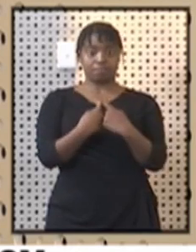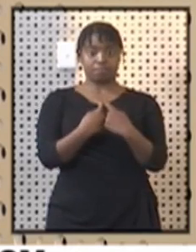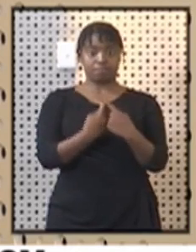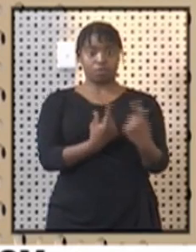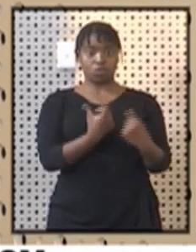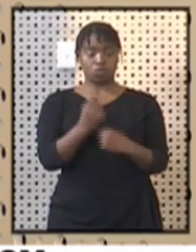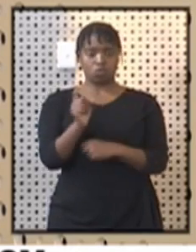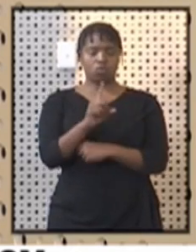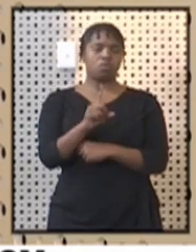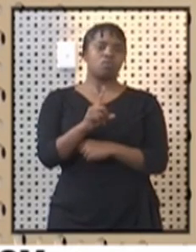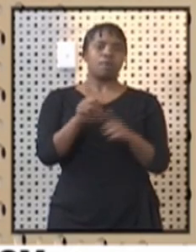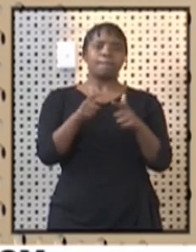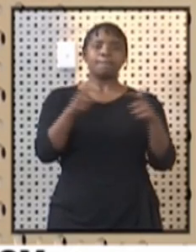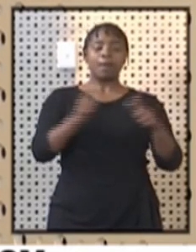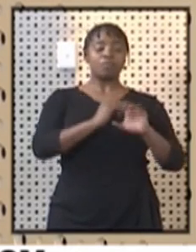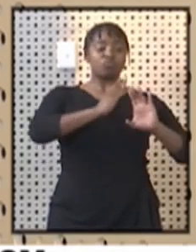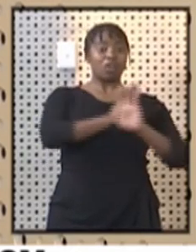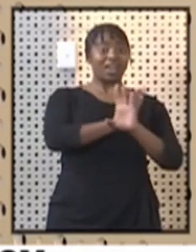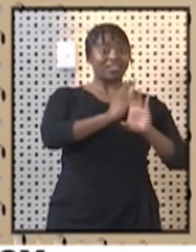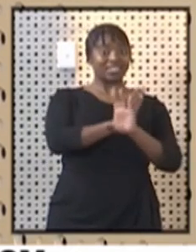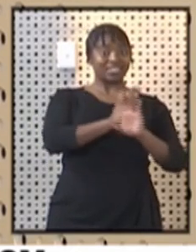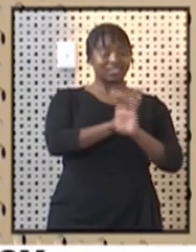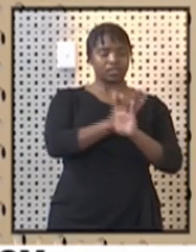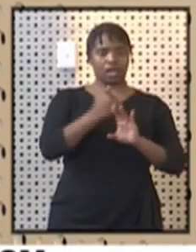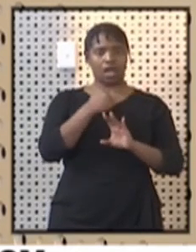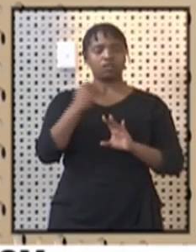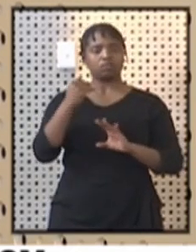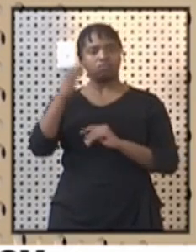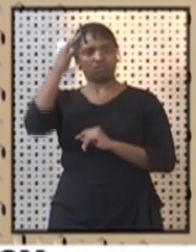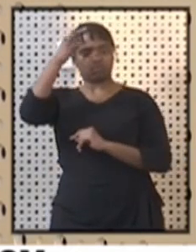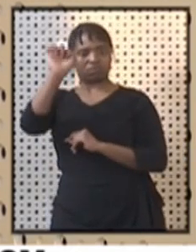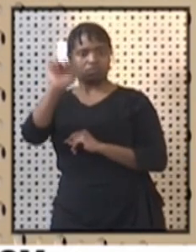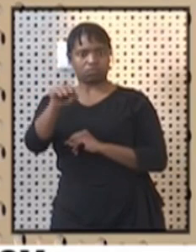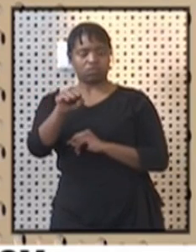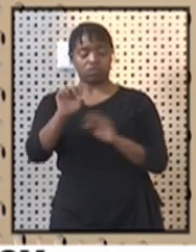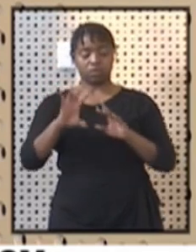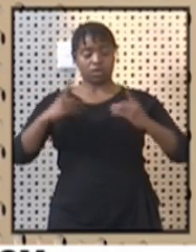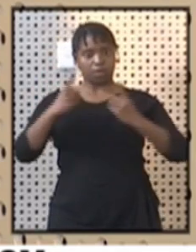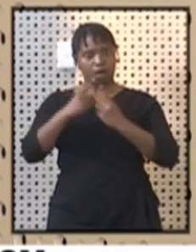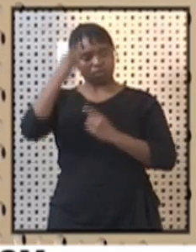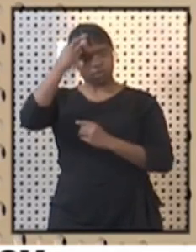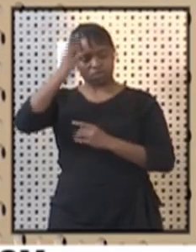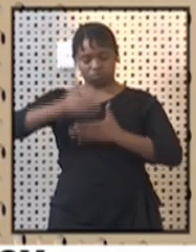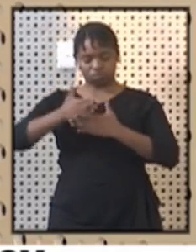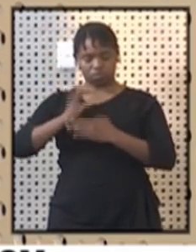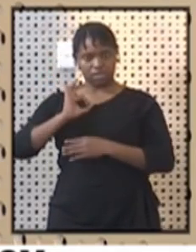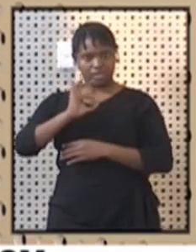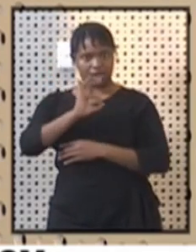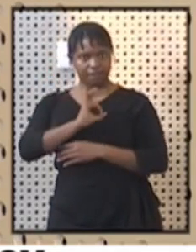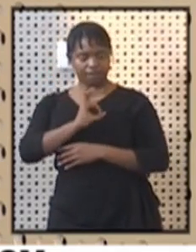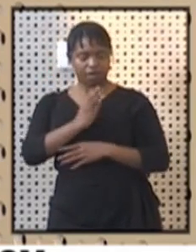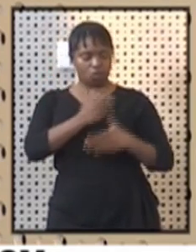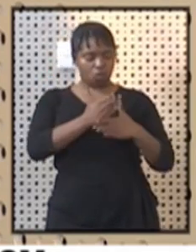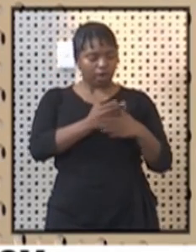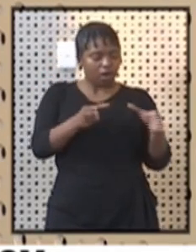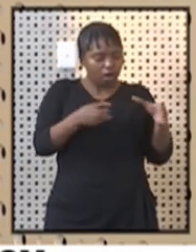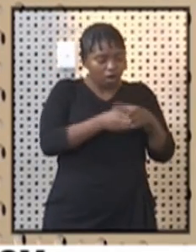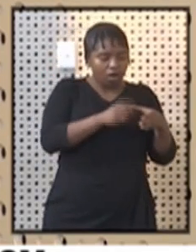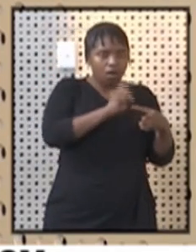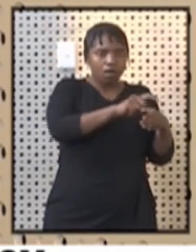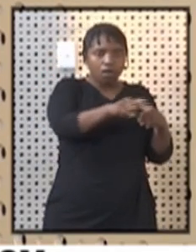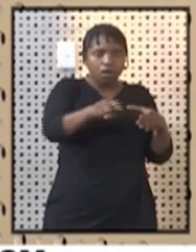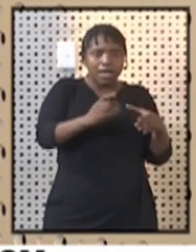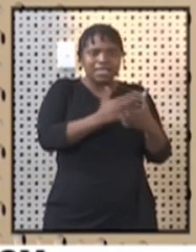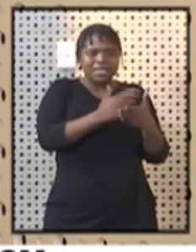broad spectrum of private sector players and officials from the department to work towards reopening the sector and resolving other